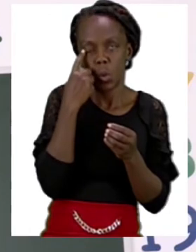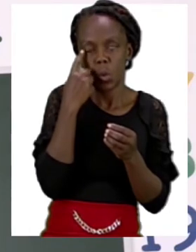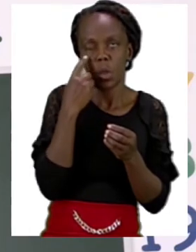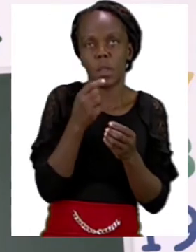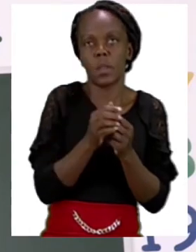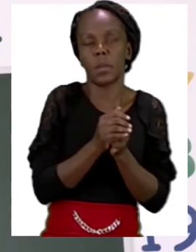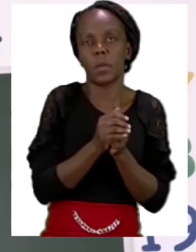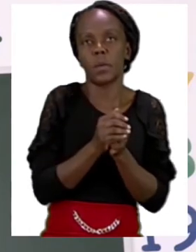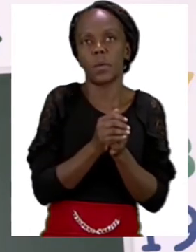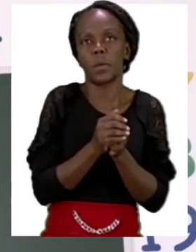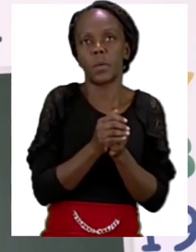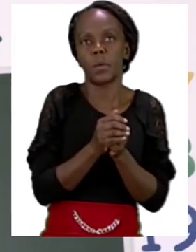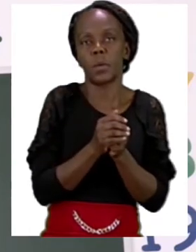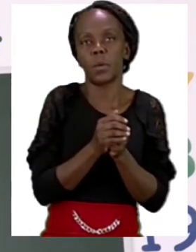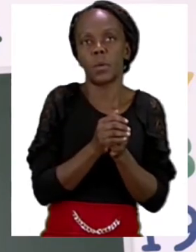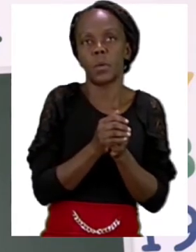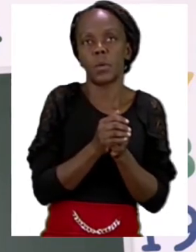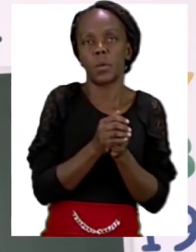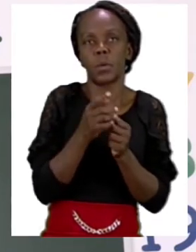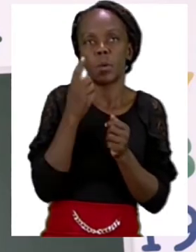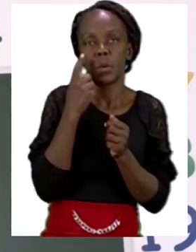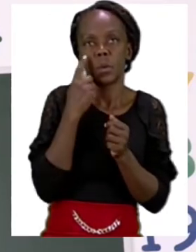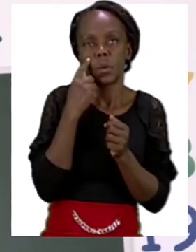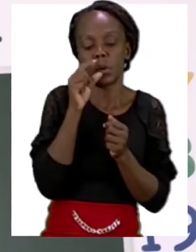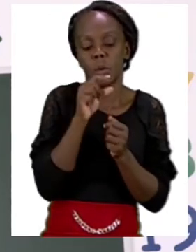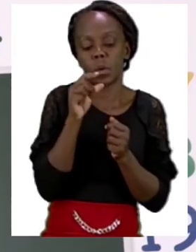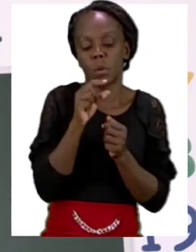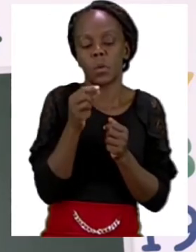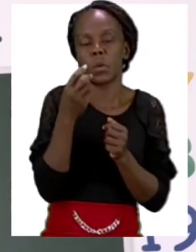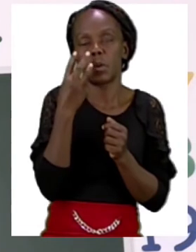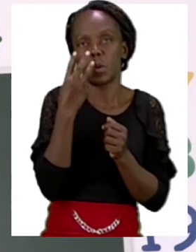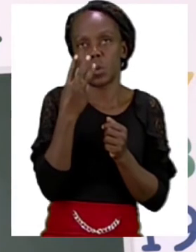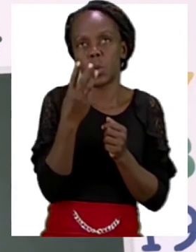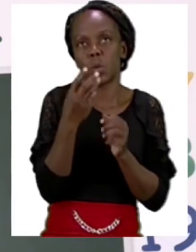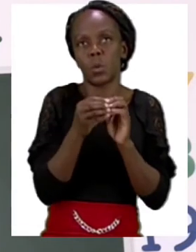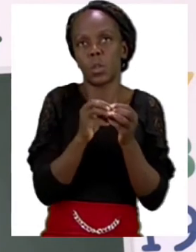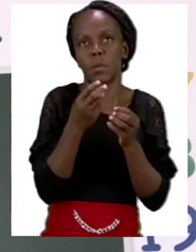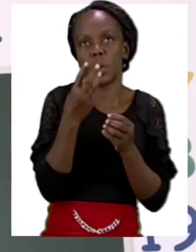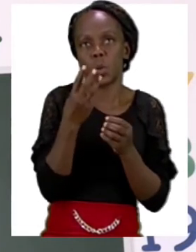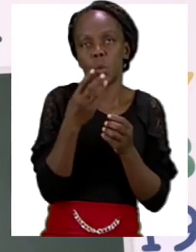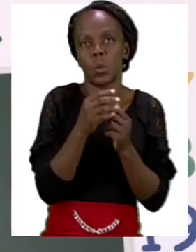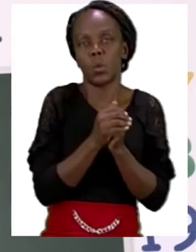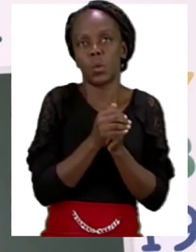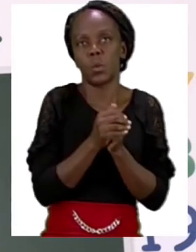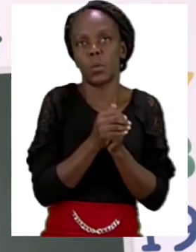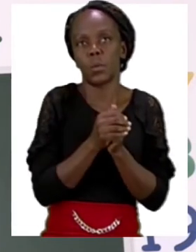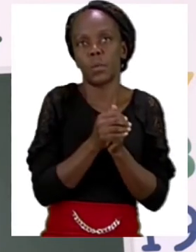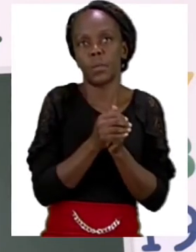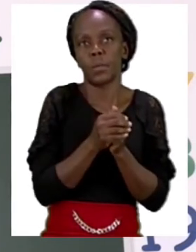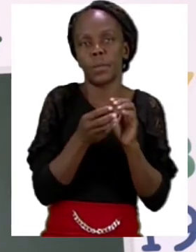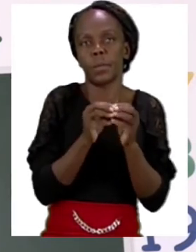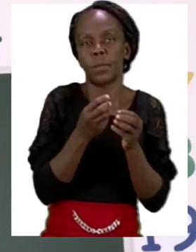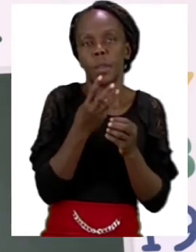word that I have used is two. The number two. The next one